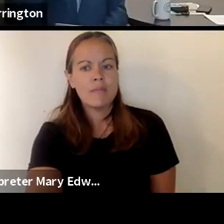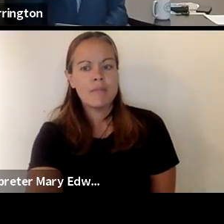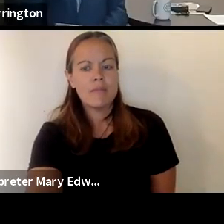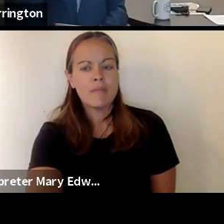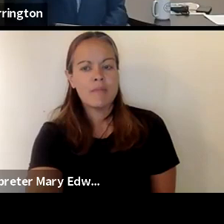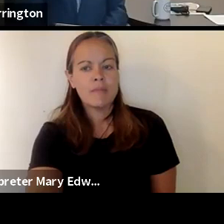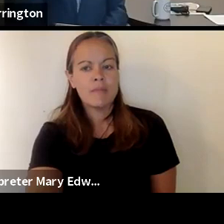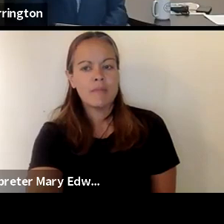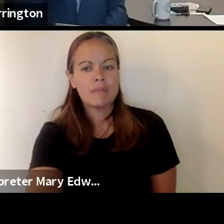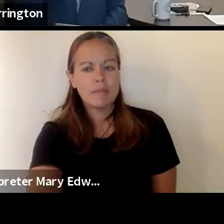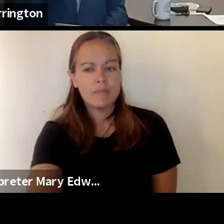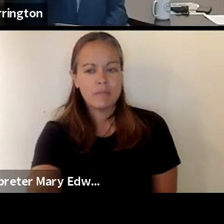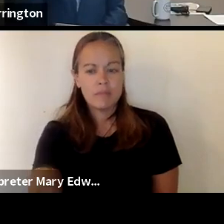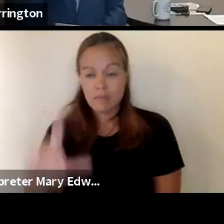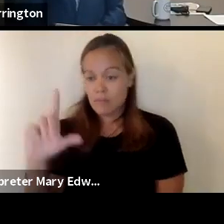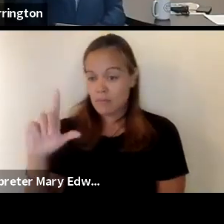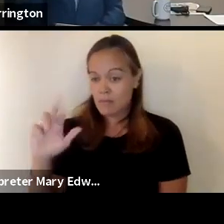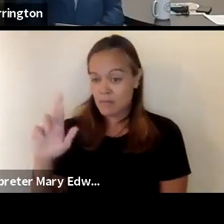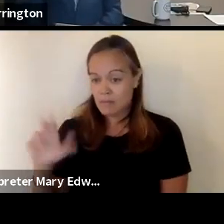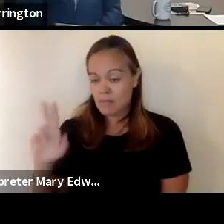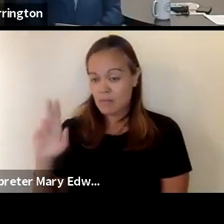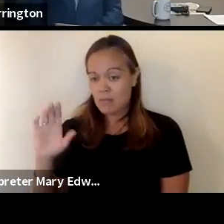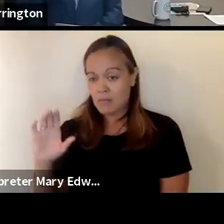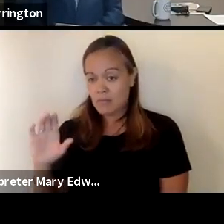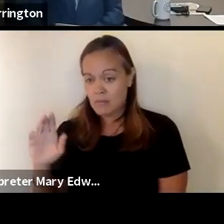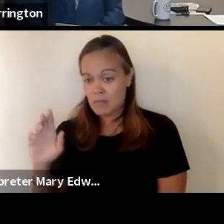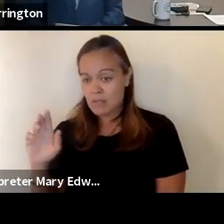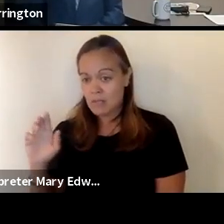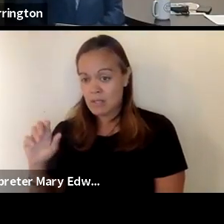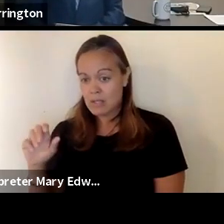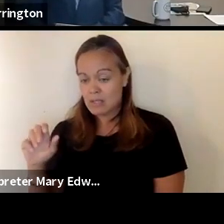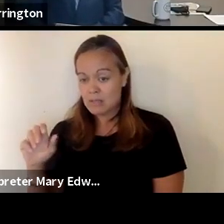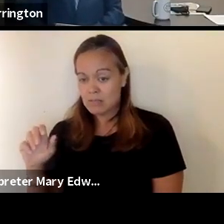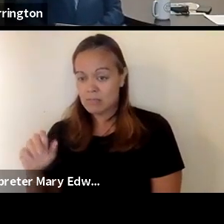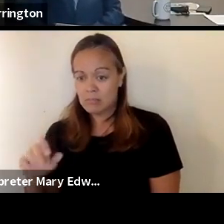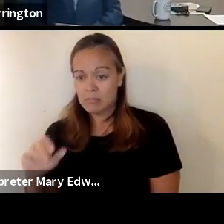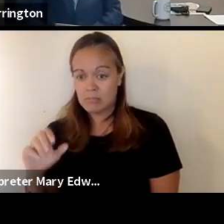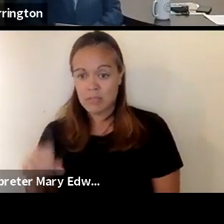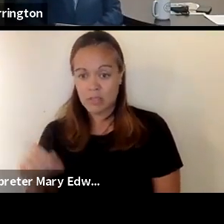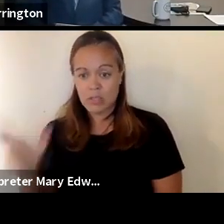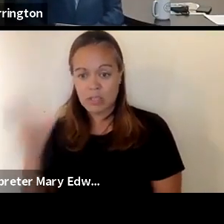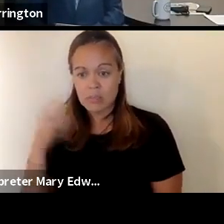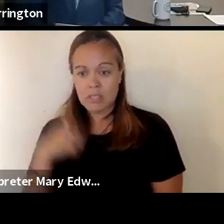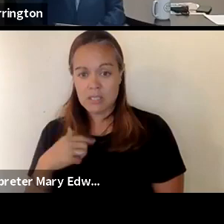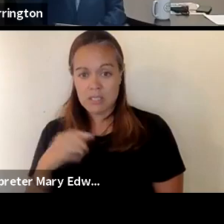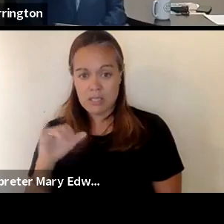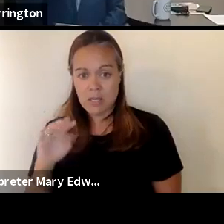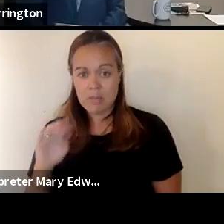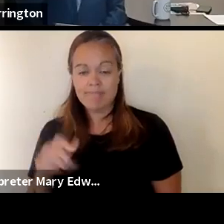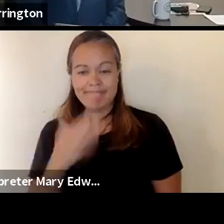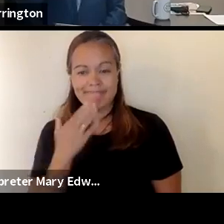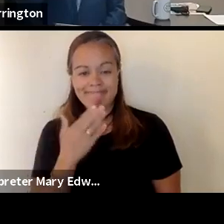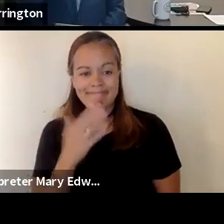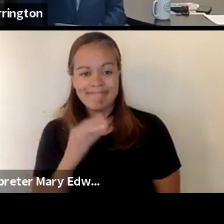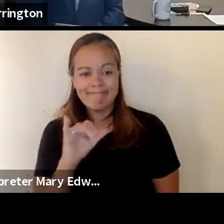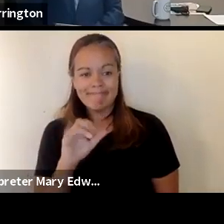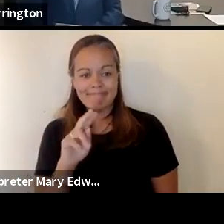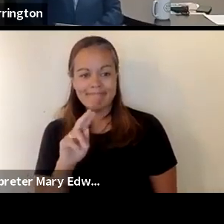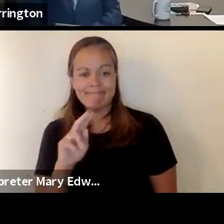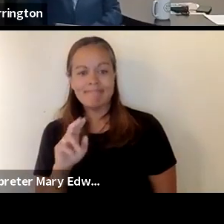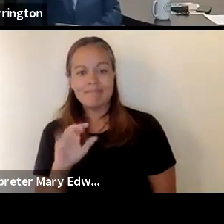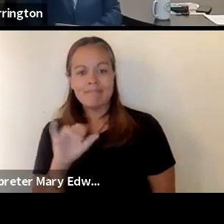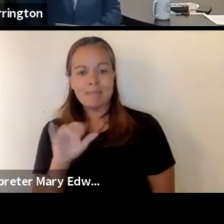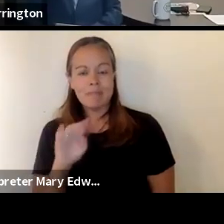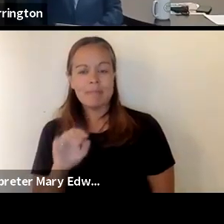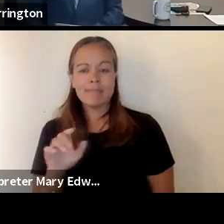or kira would you be willing hi jamie can you hear me yes hi thank you jenny hi